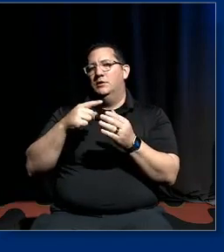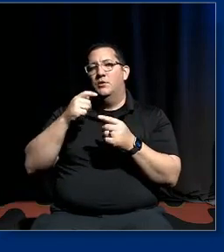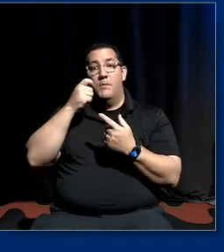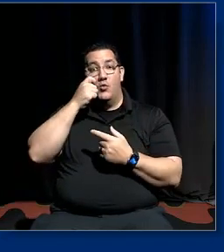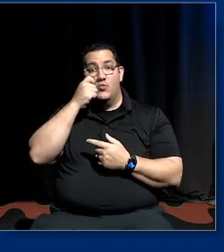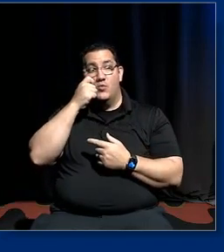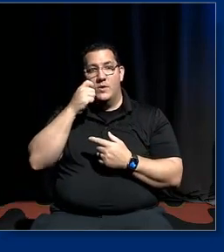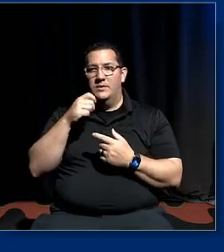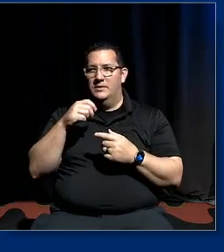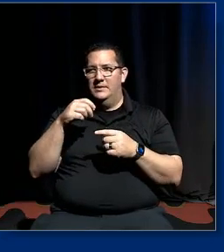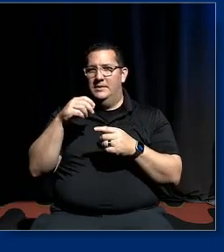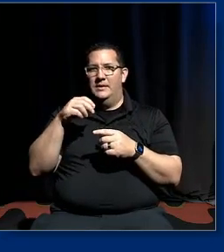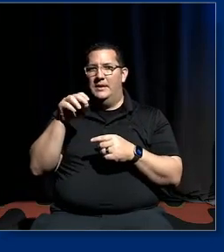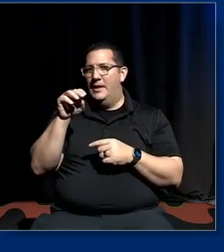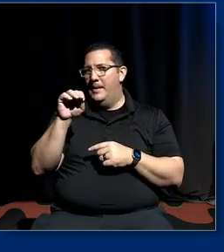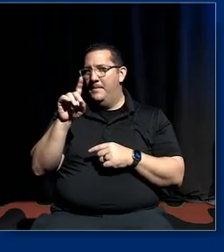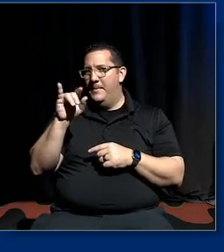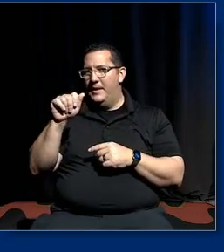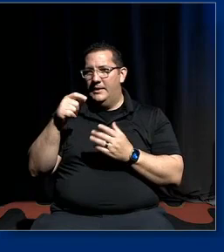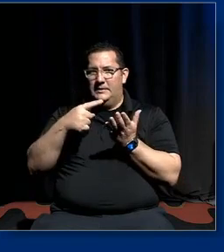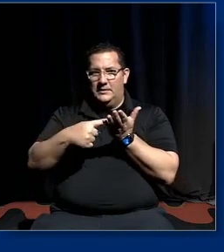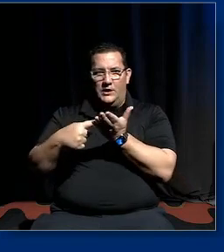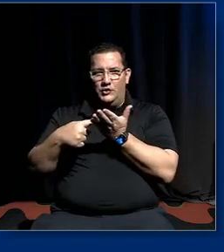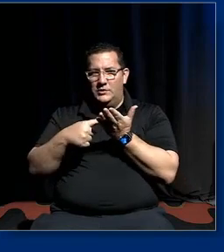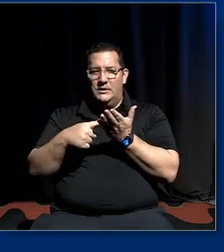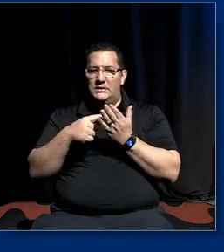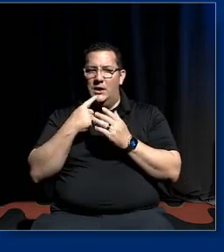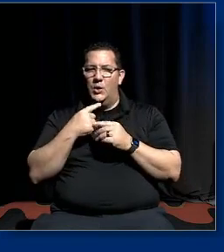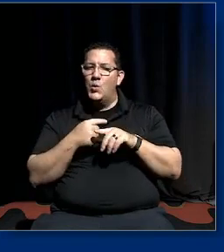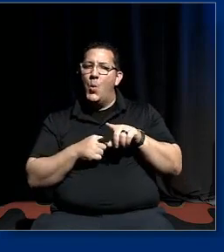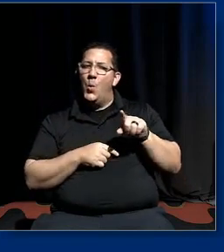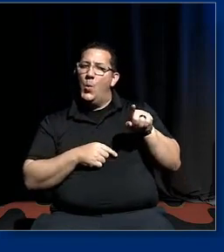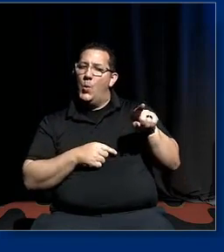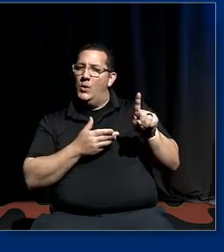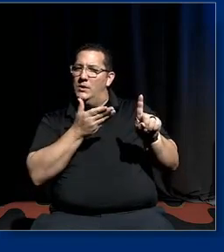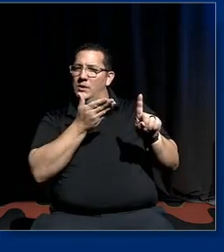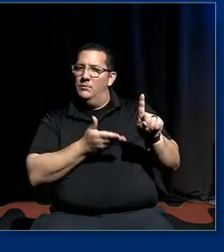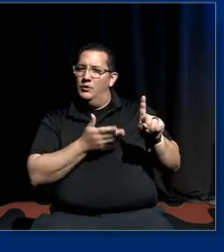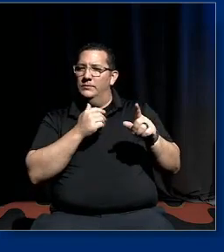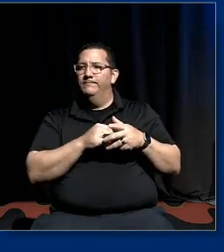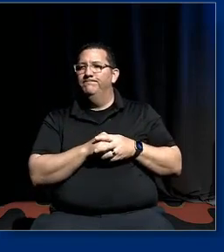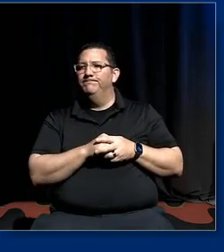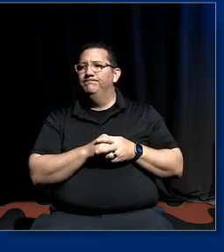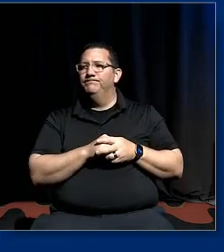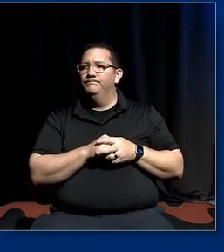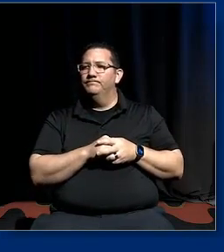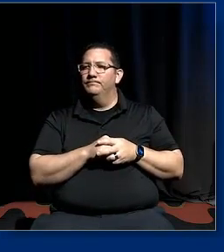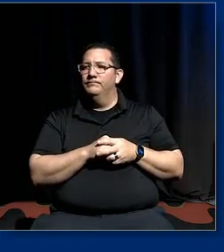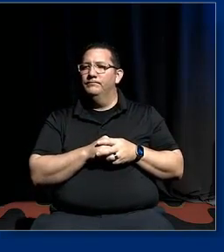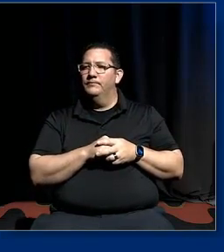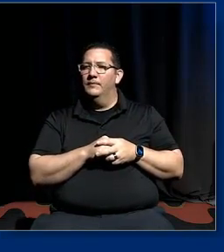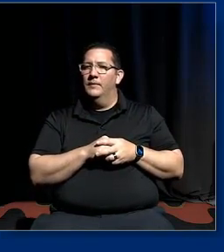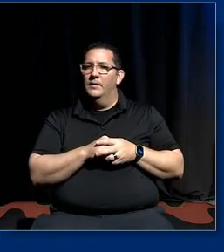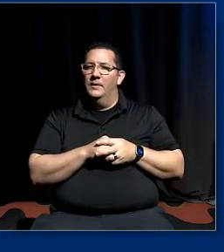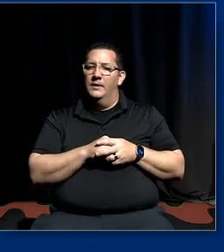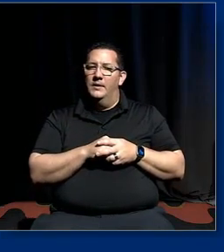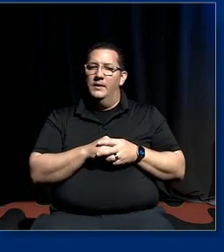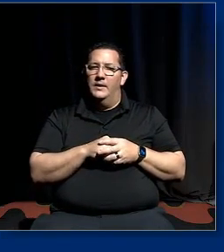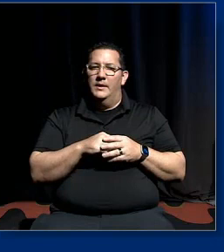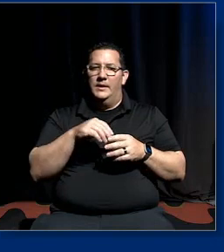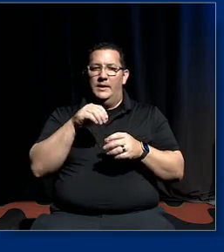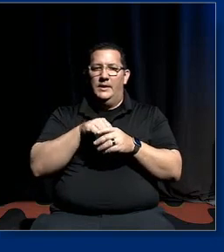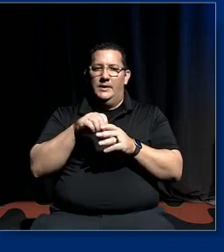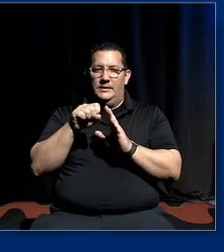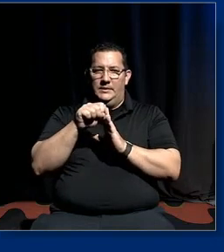media is that well um this person's that you know um dinesh d'souz is a classic example in the